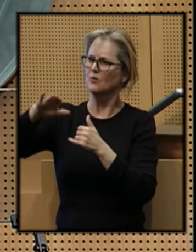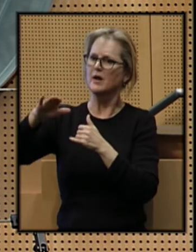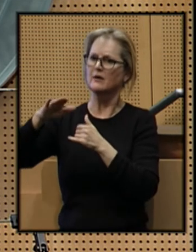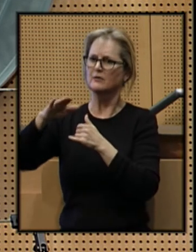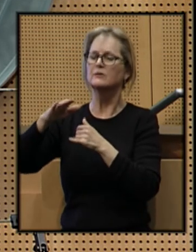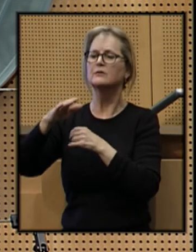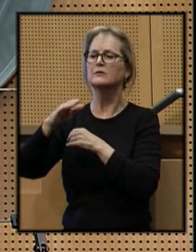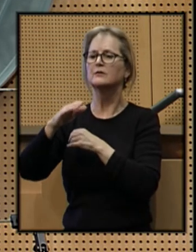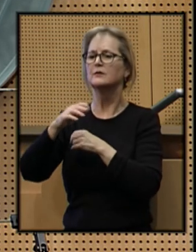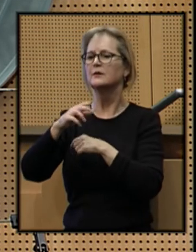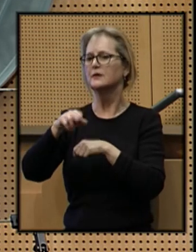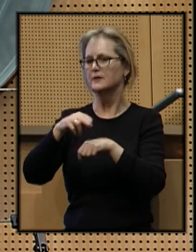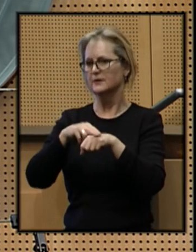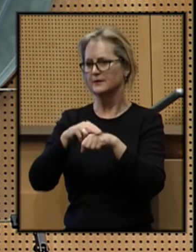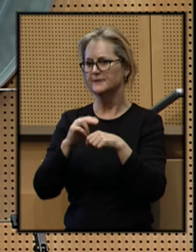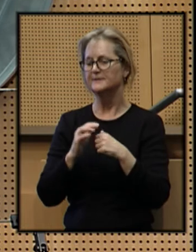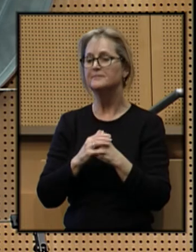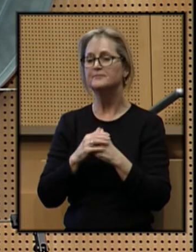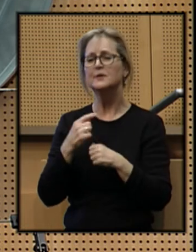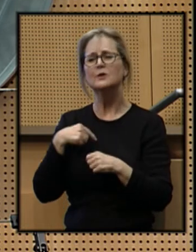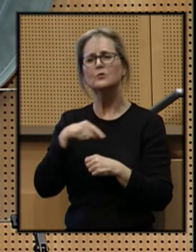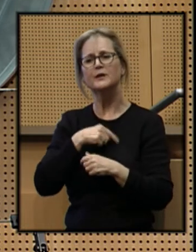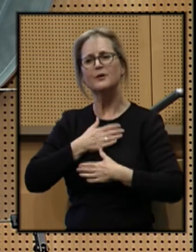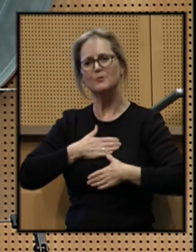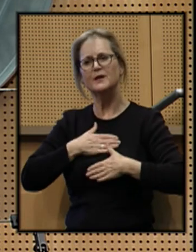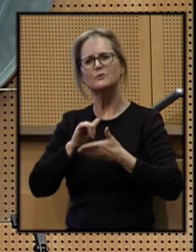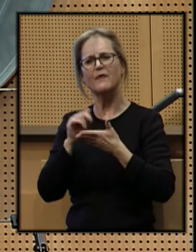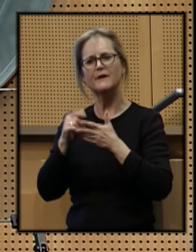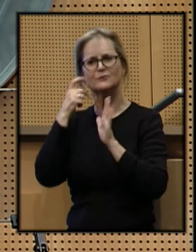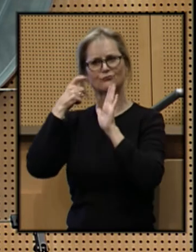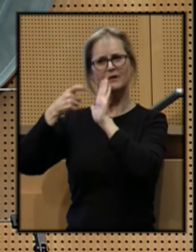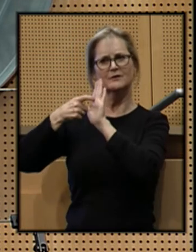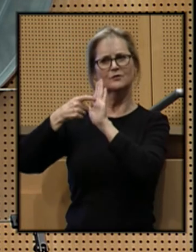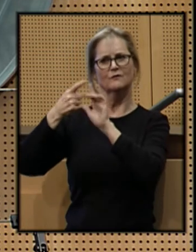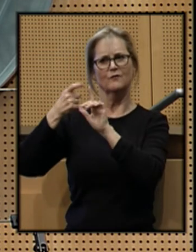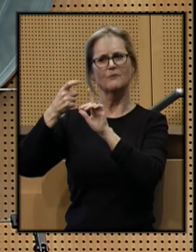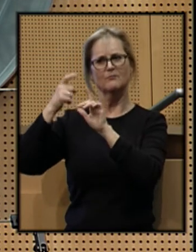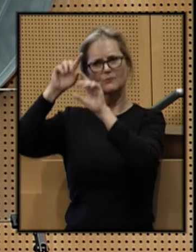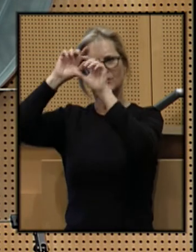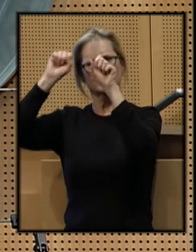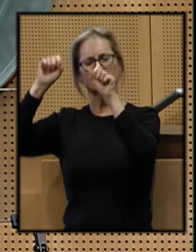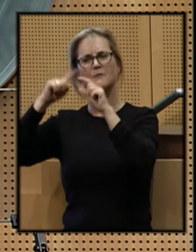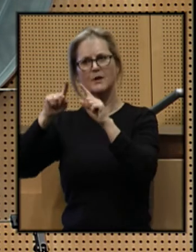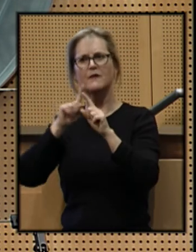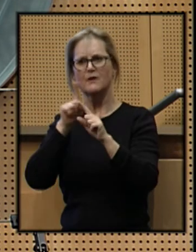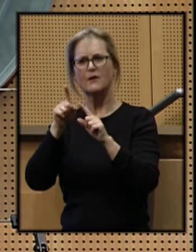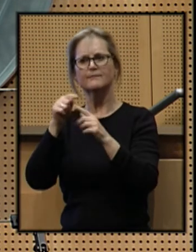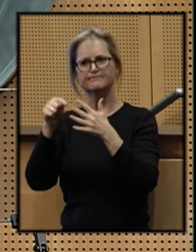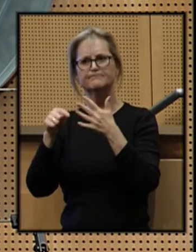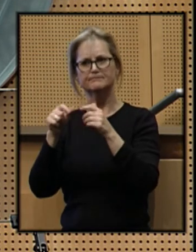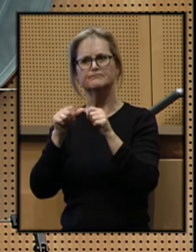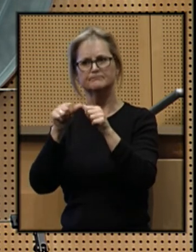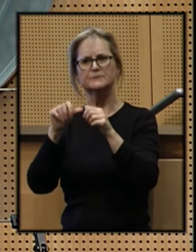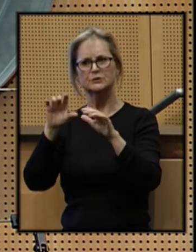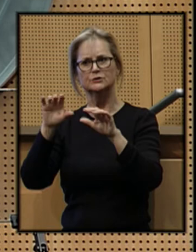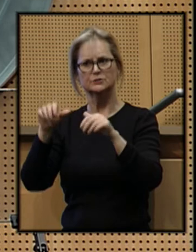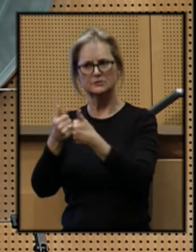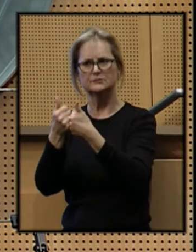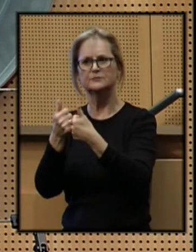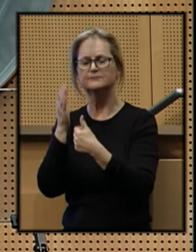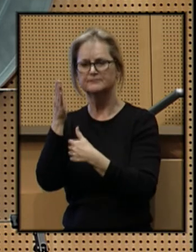the country. We are pleased with this recognition, but there are still challenges ahead.